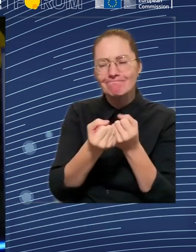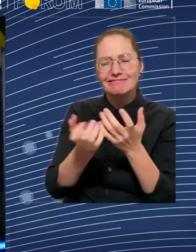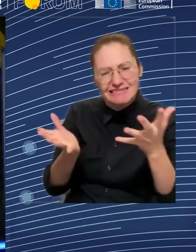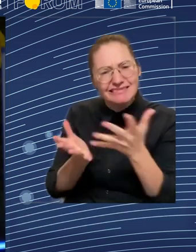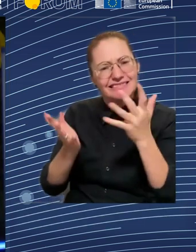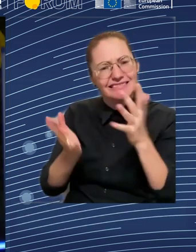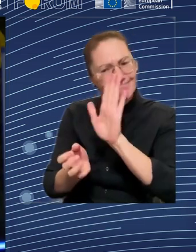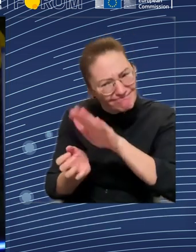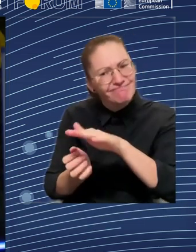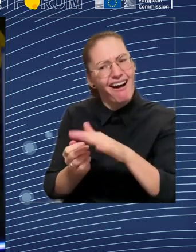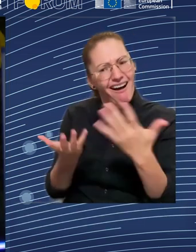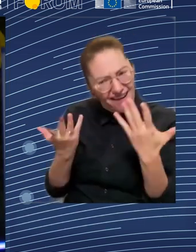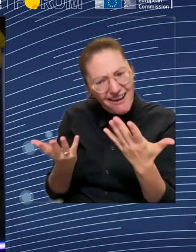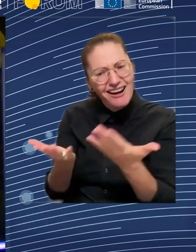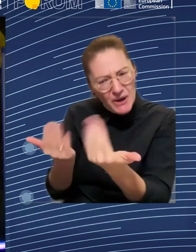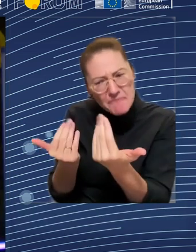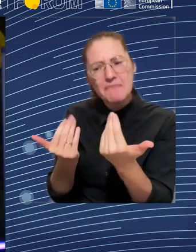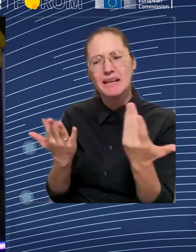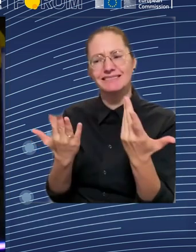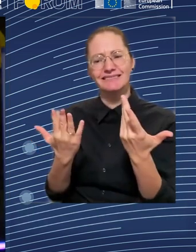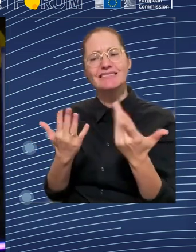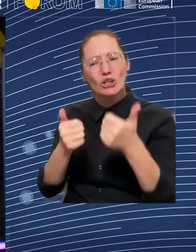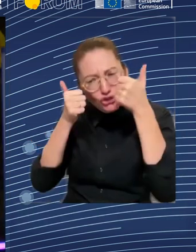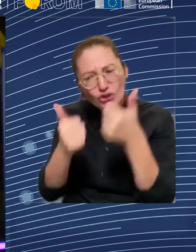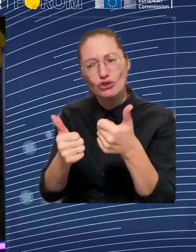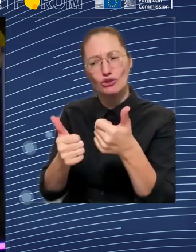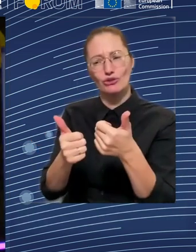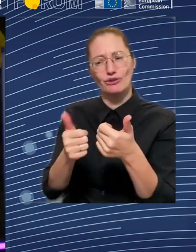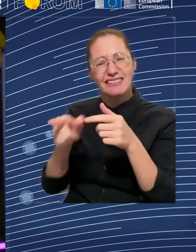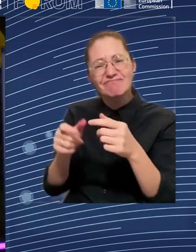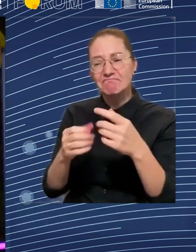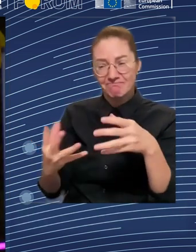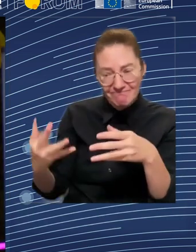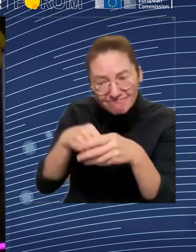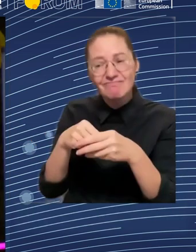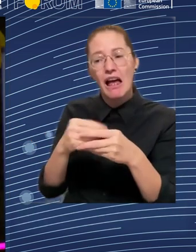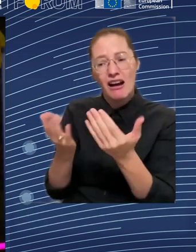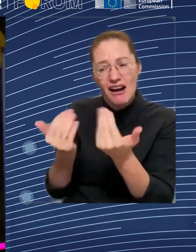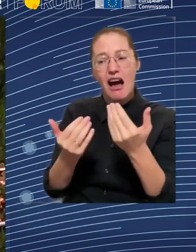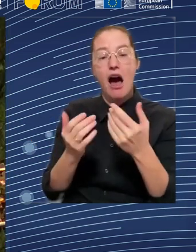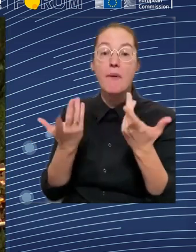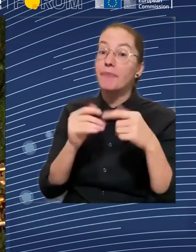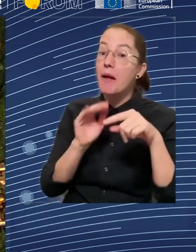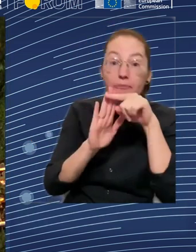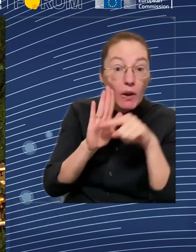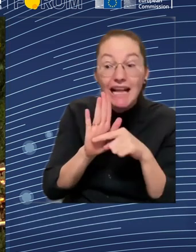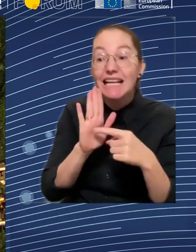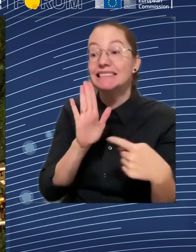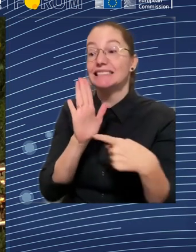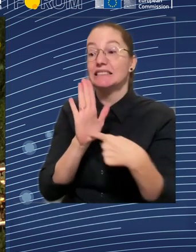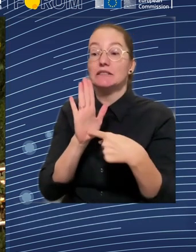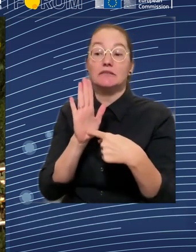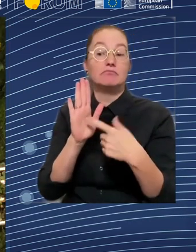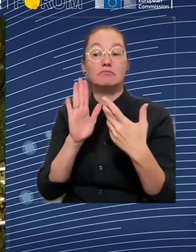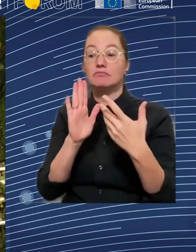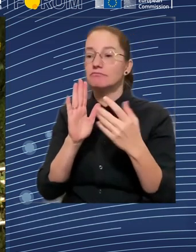to enrich our skills in order not to be left outside the labor market because of the changing